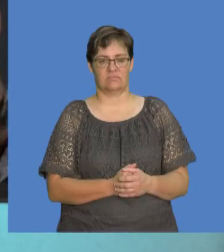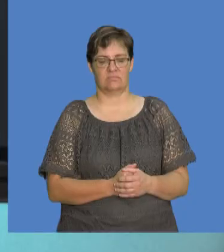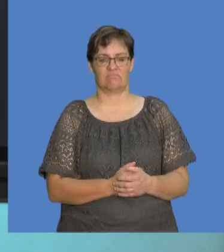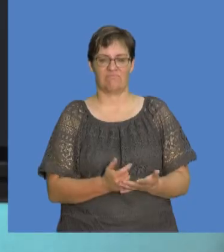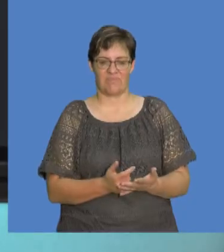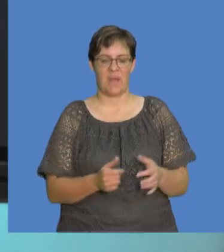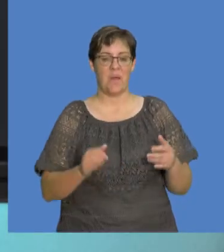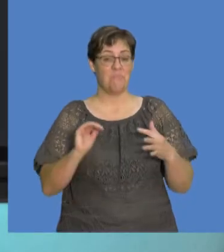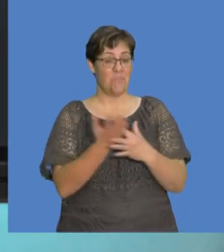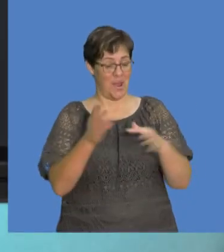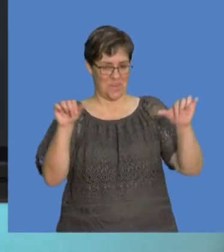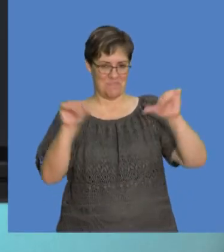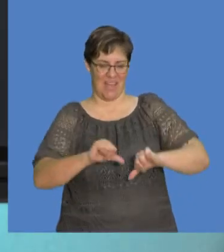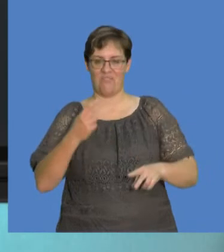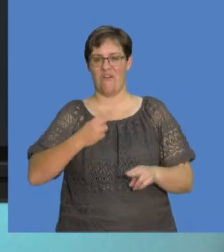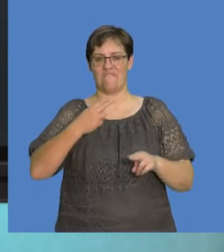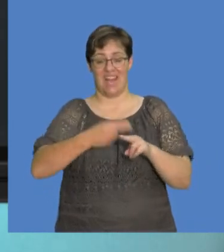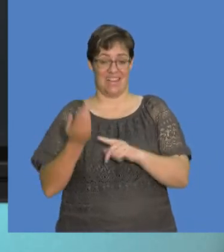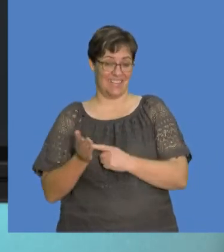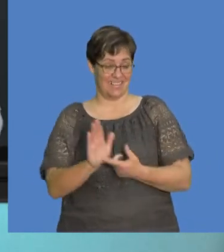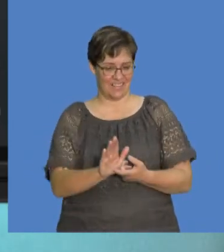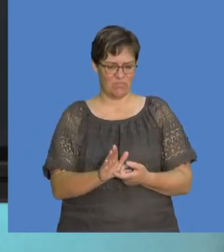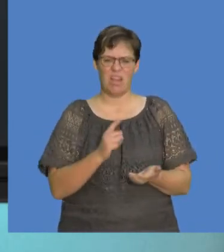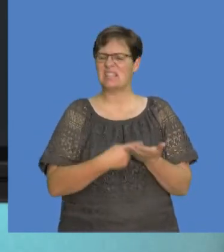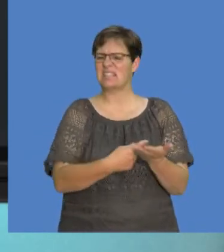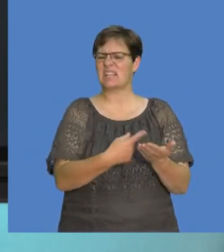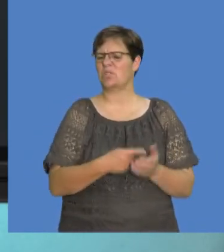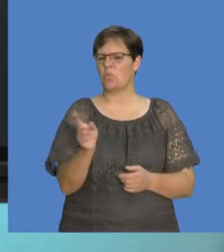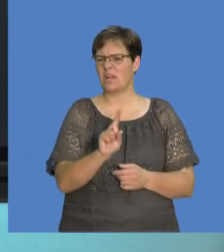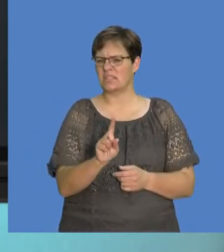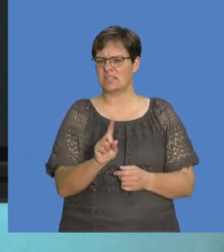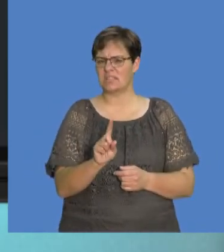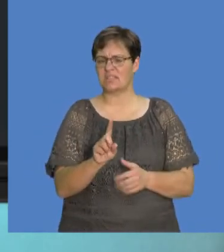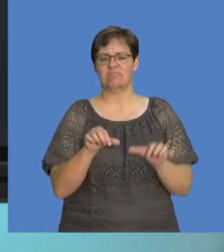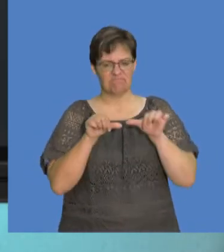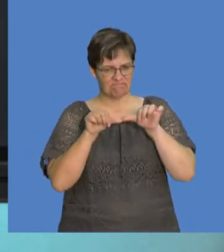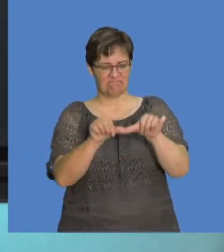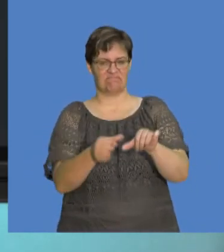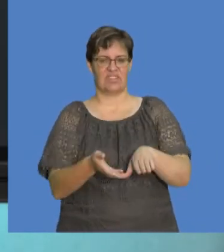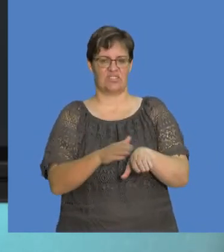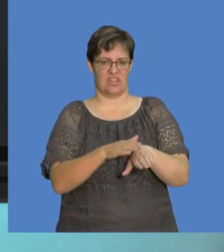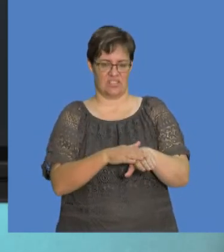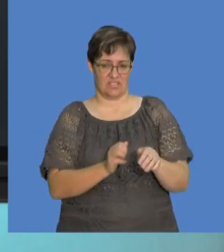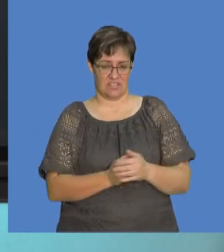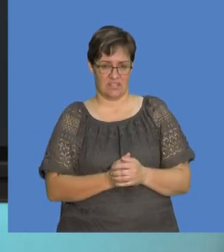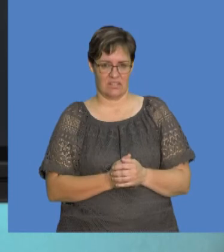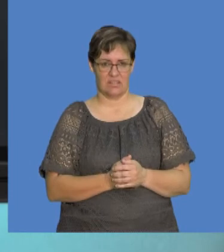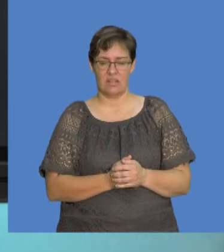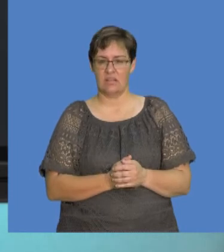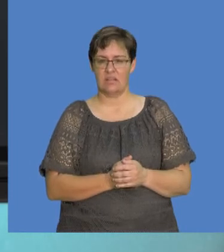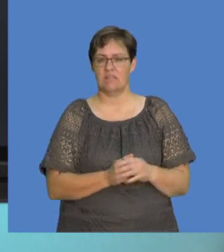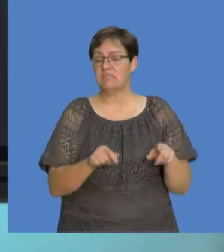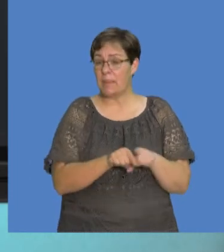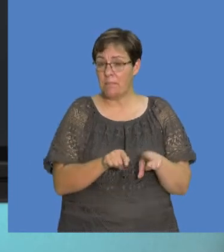Welcome back to our final segment. We started discussing, you know, the conservation of charge, as well as the fact that, you know,